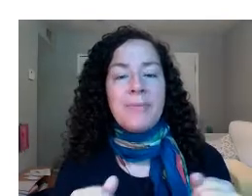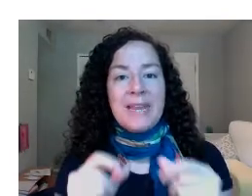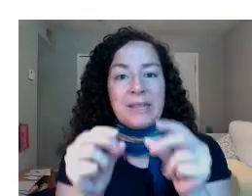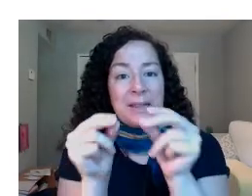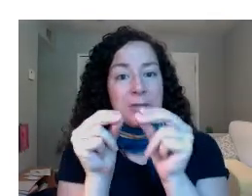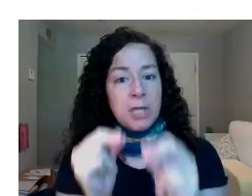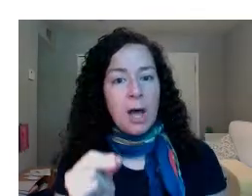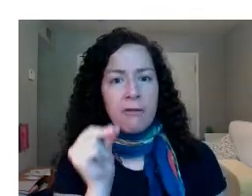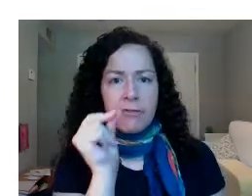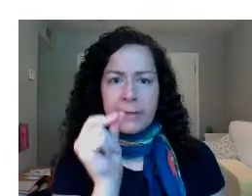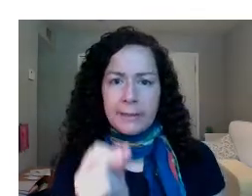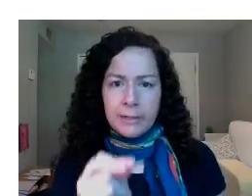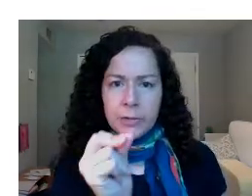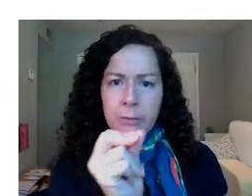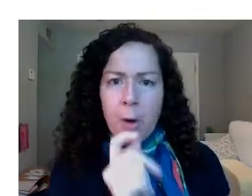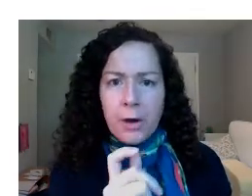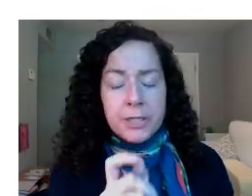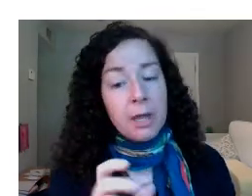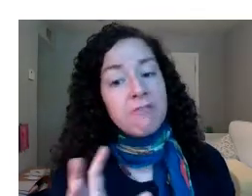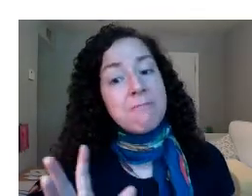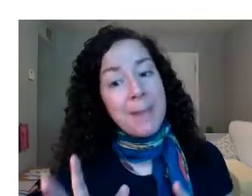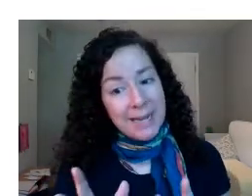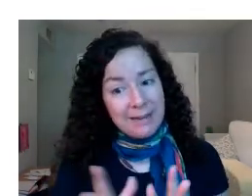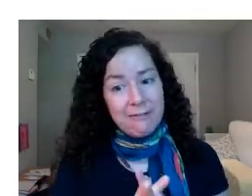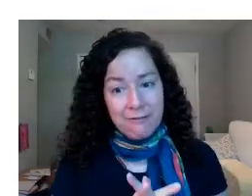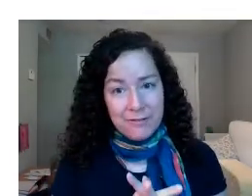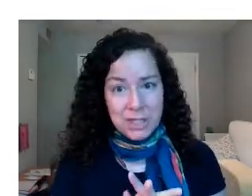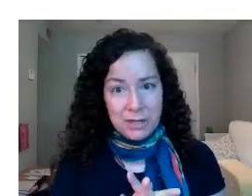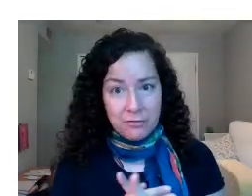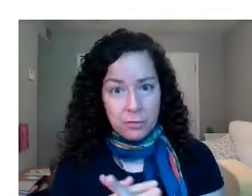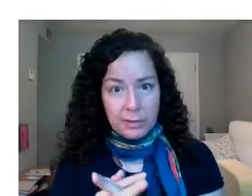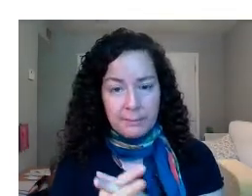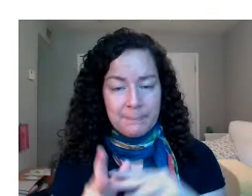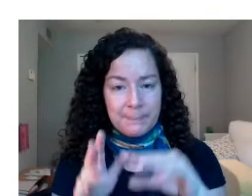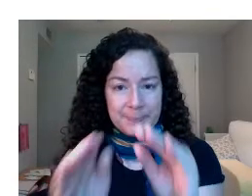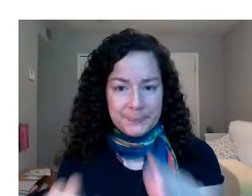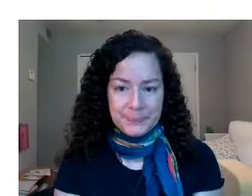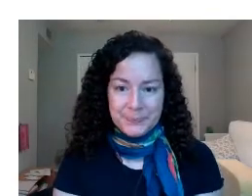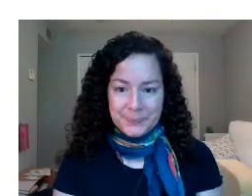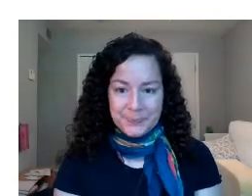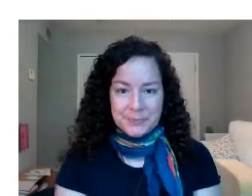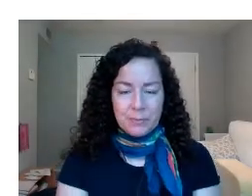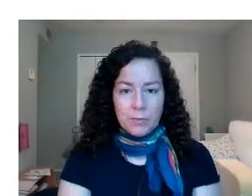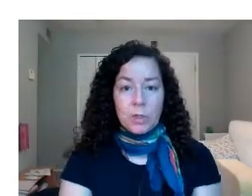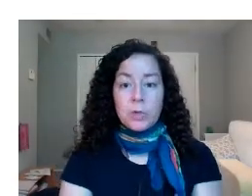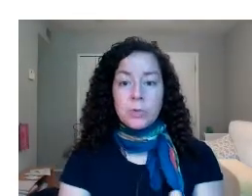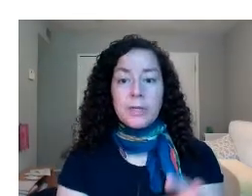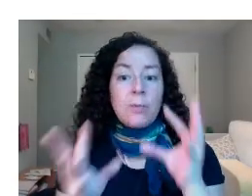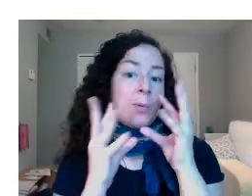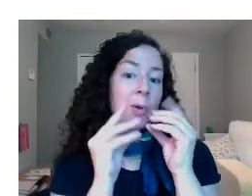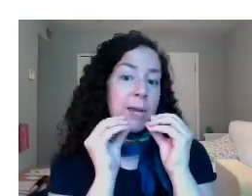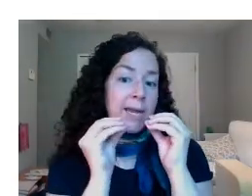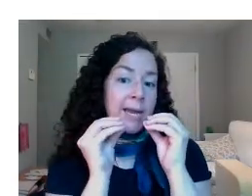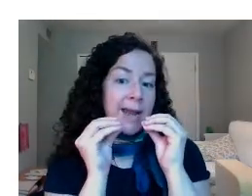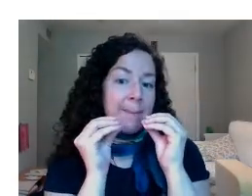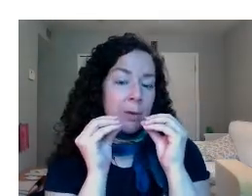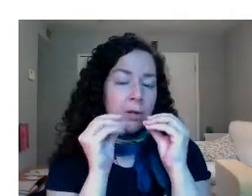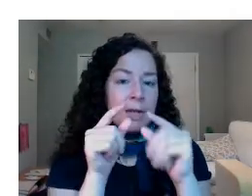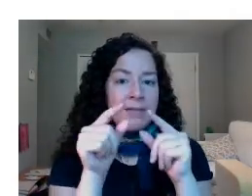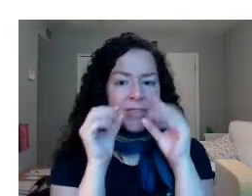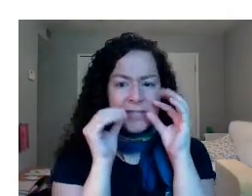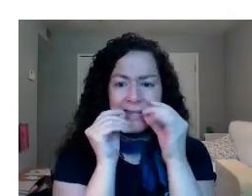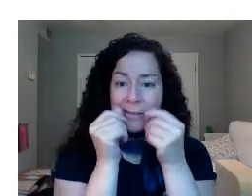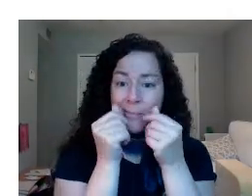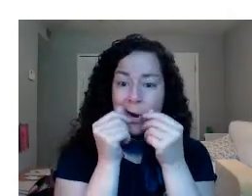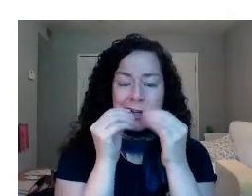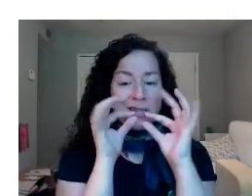and it's the tough, central part of many fleshy fruits. Usually, when we're eating an apple,